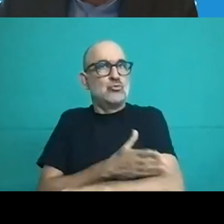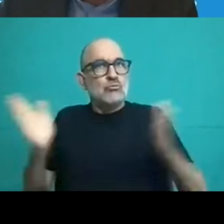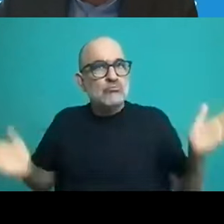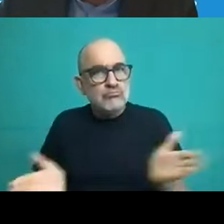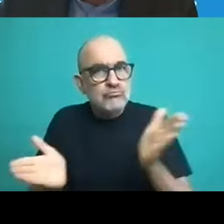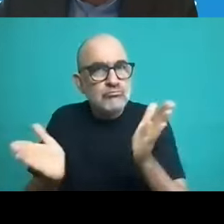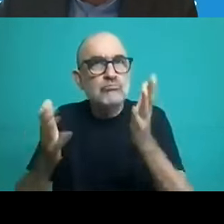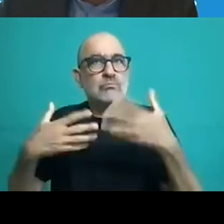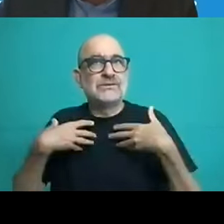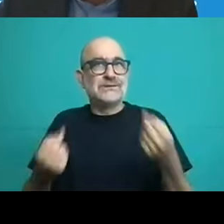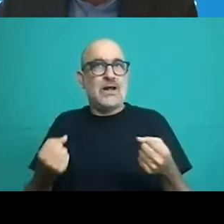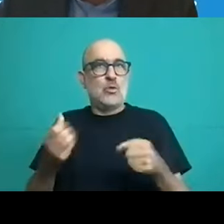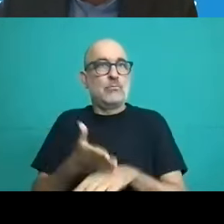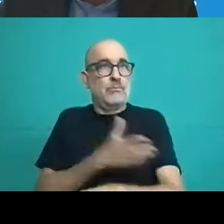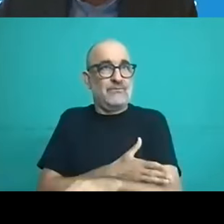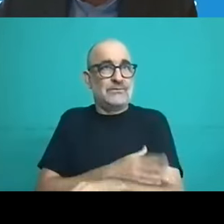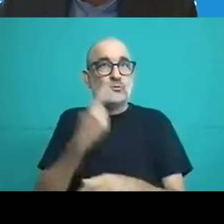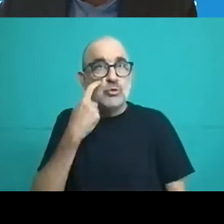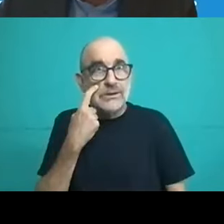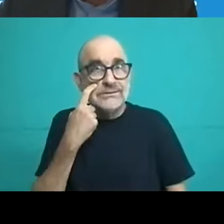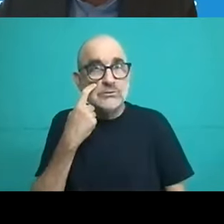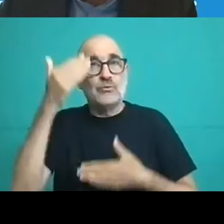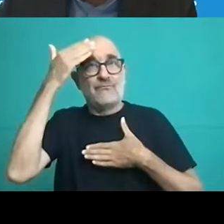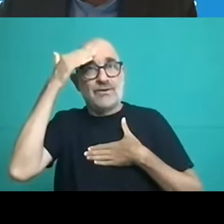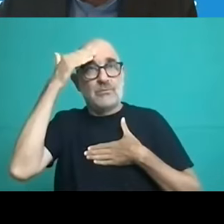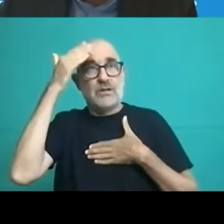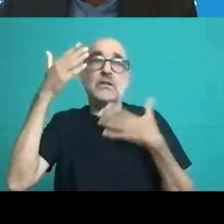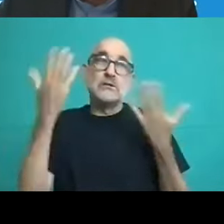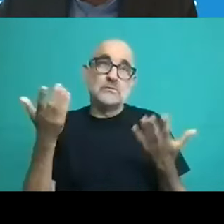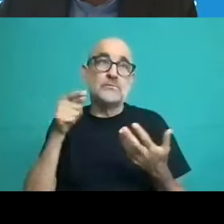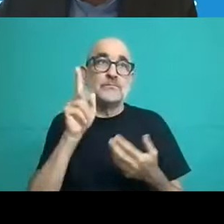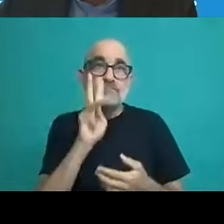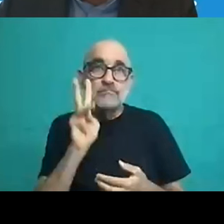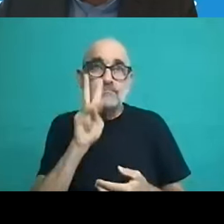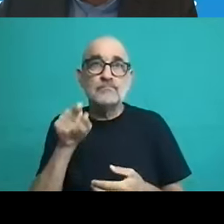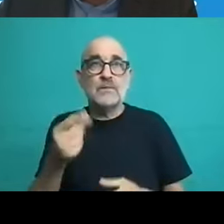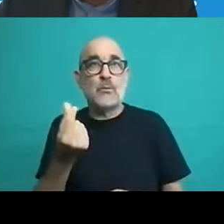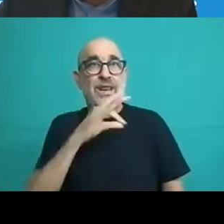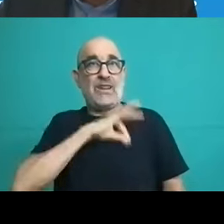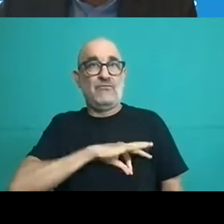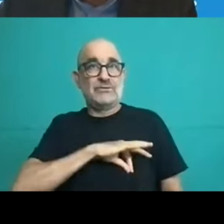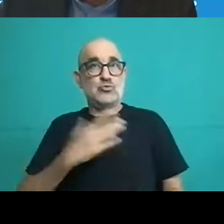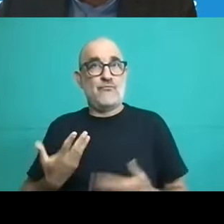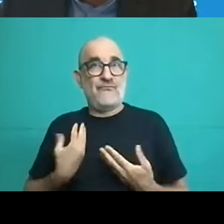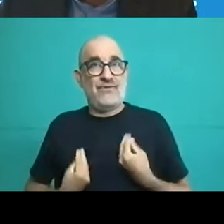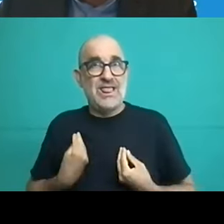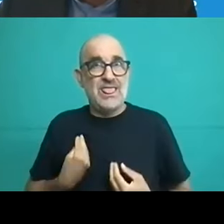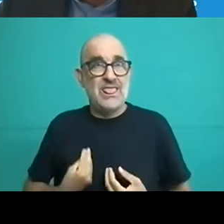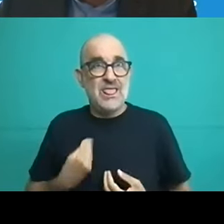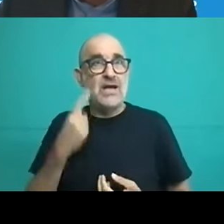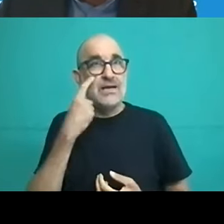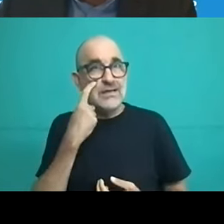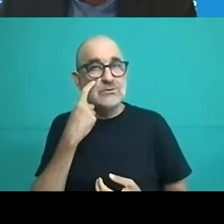these these users uh lifestyle and their habits and the risks they bring so in a large